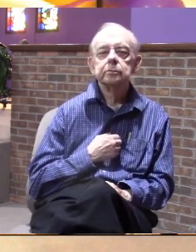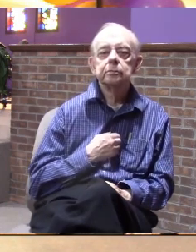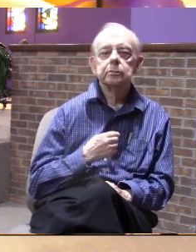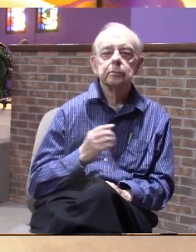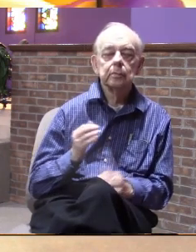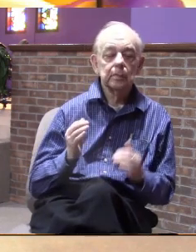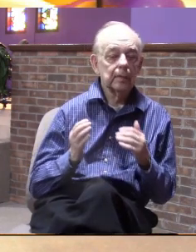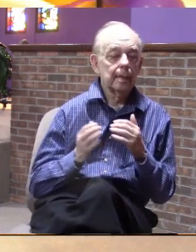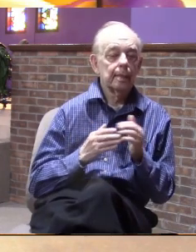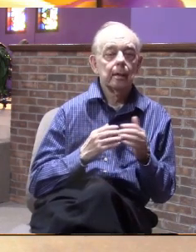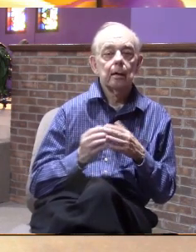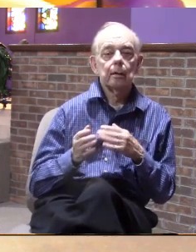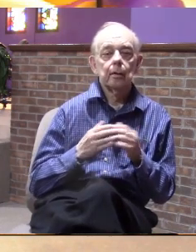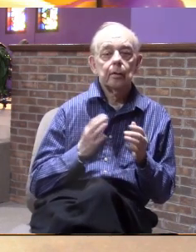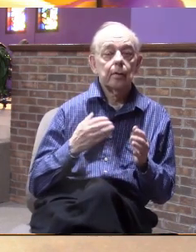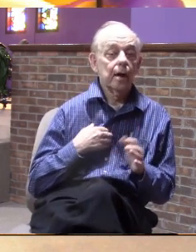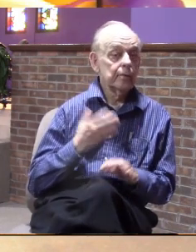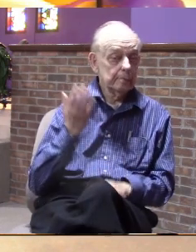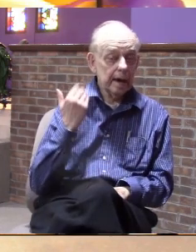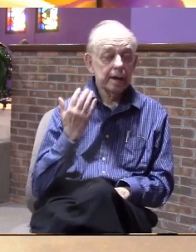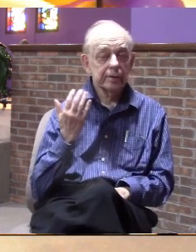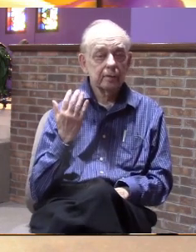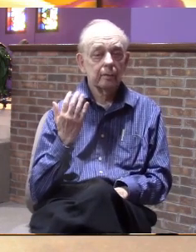even though you've got a past